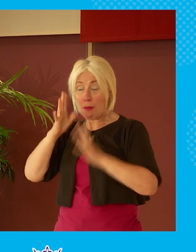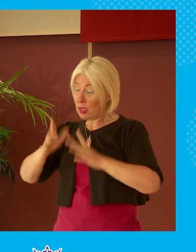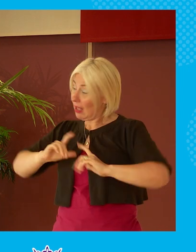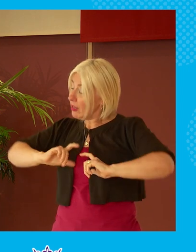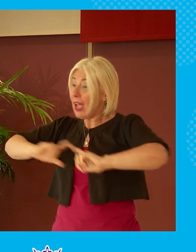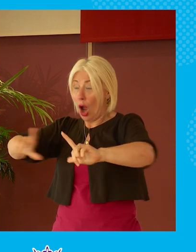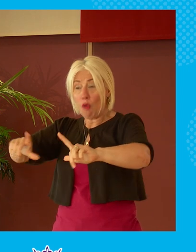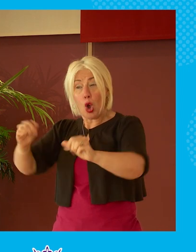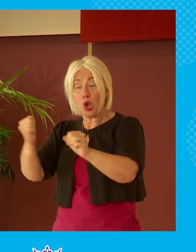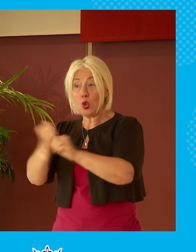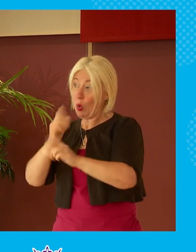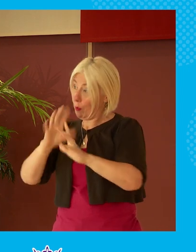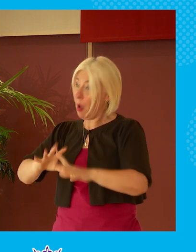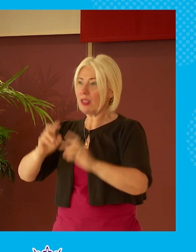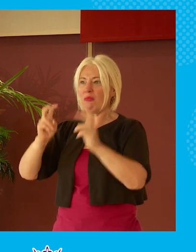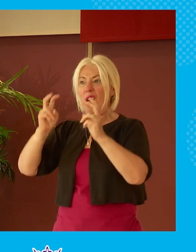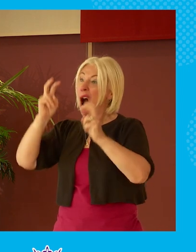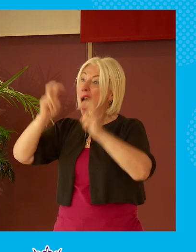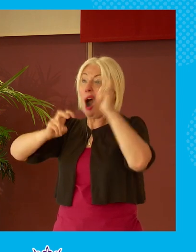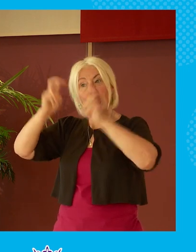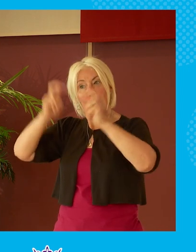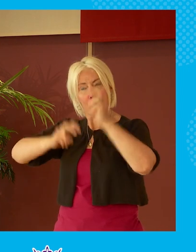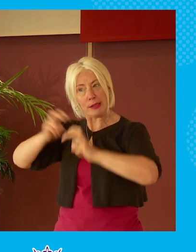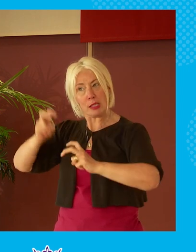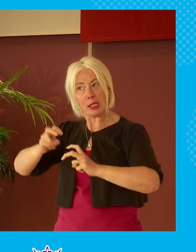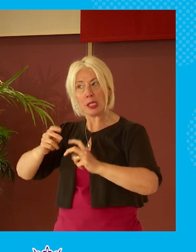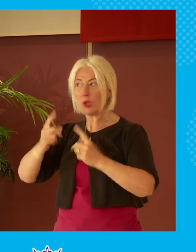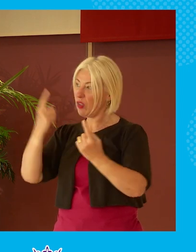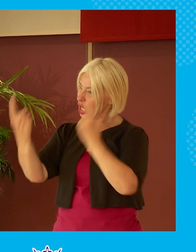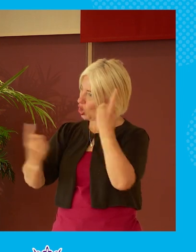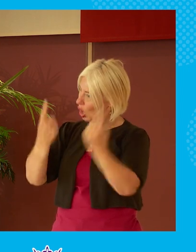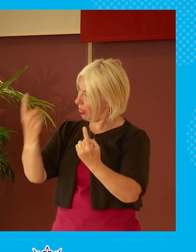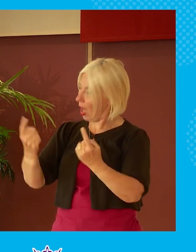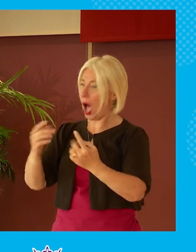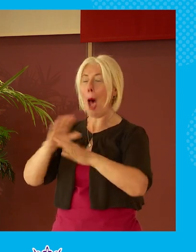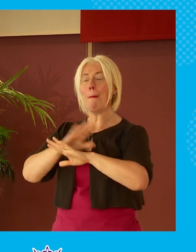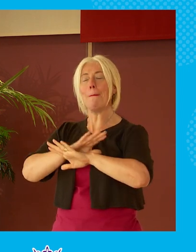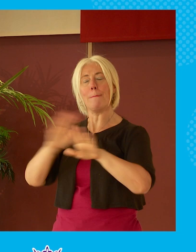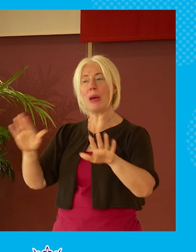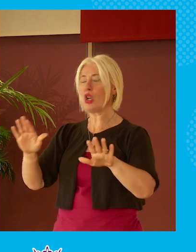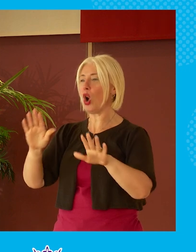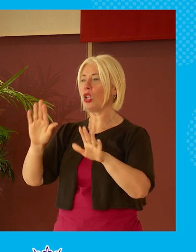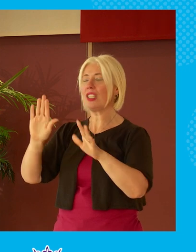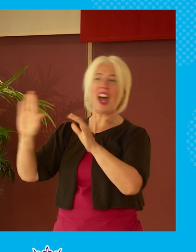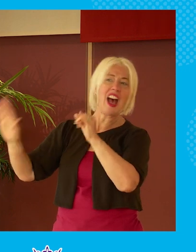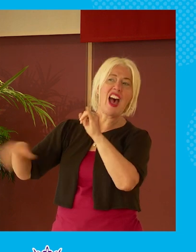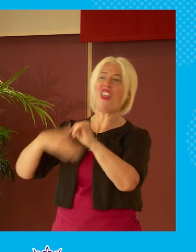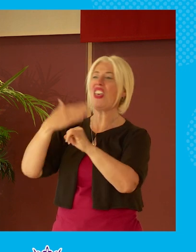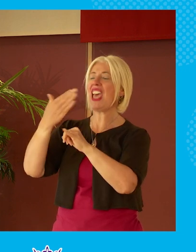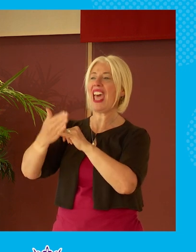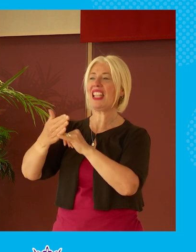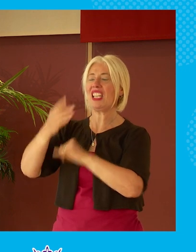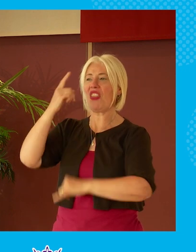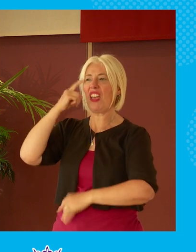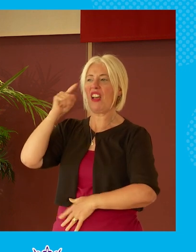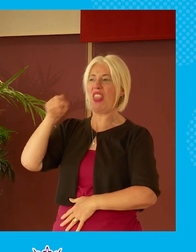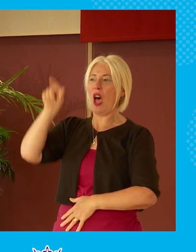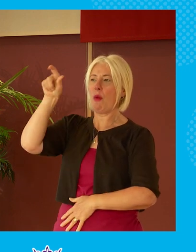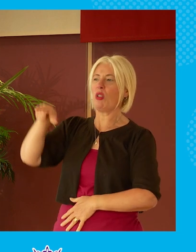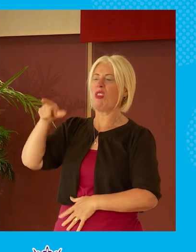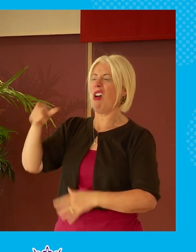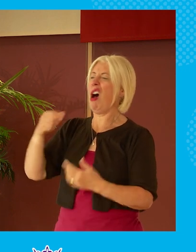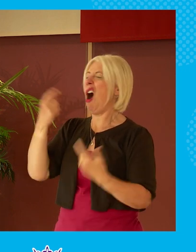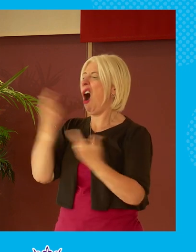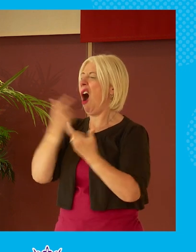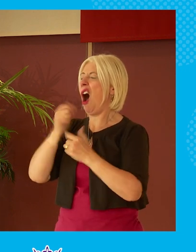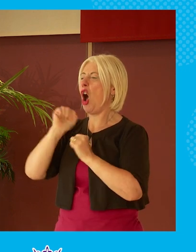uh arguments with one another but we need to do it in a way where we're not coming out uh thinking the other person has lost their